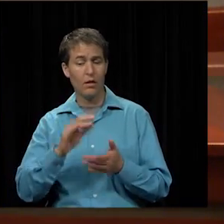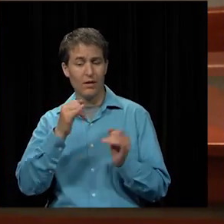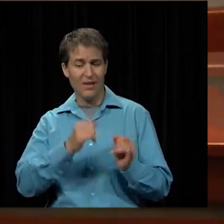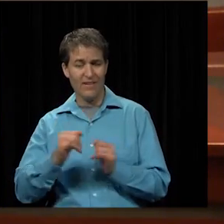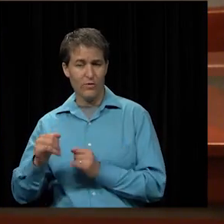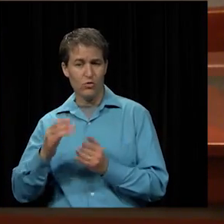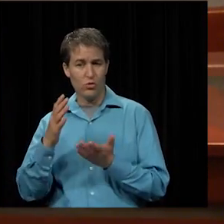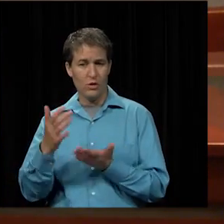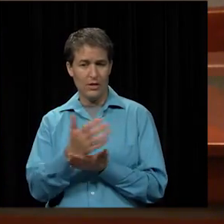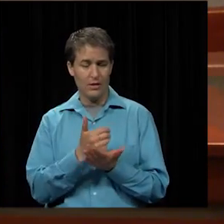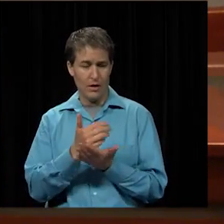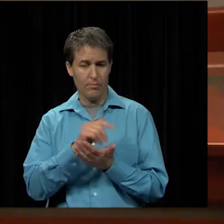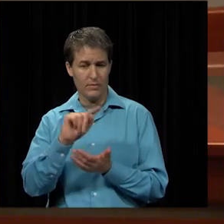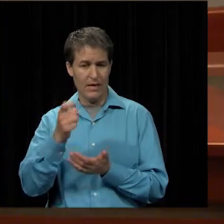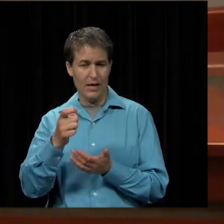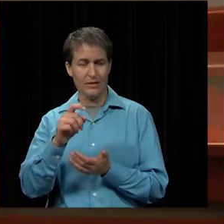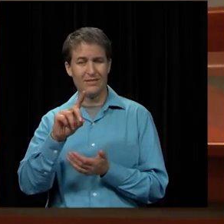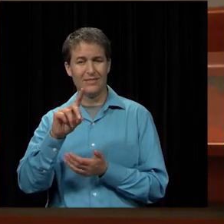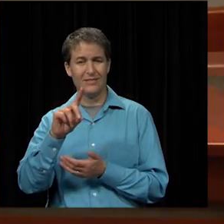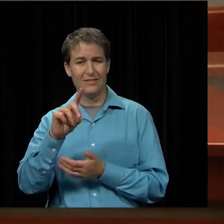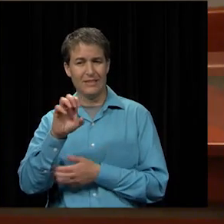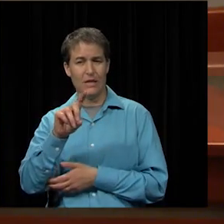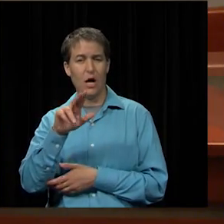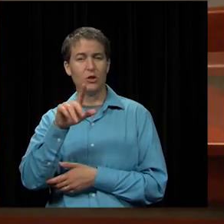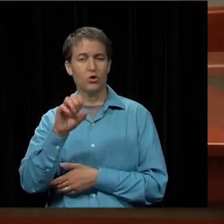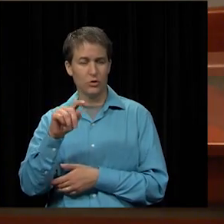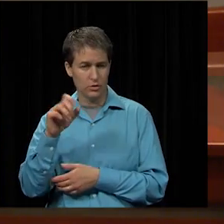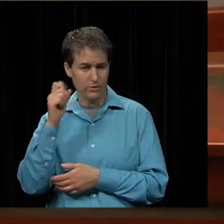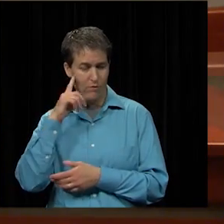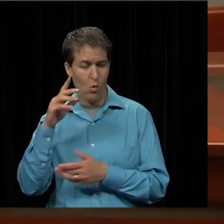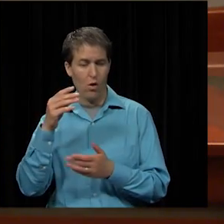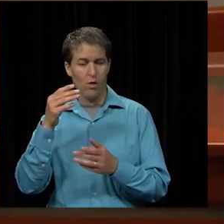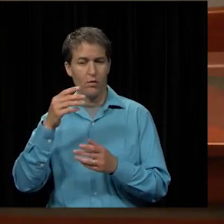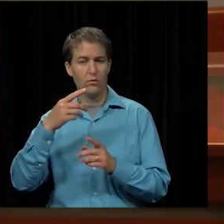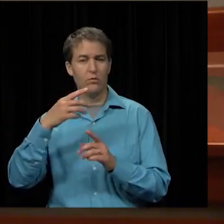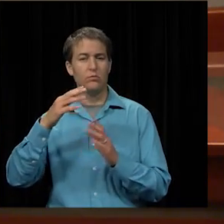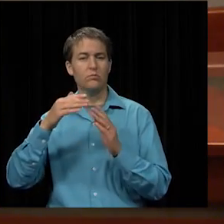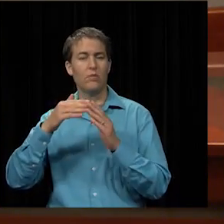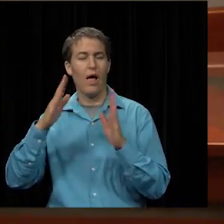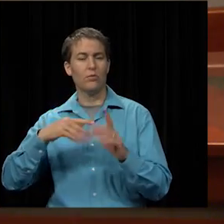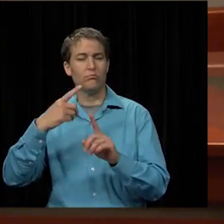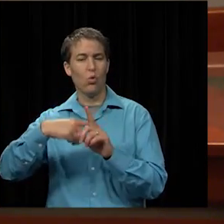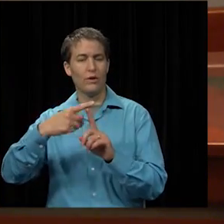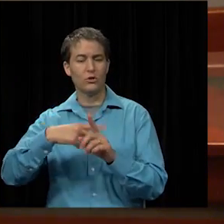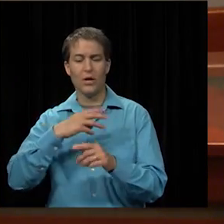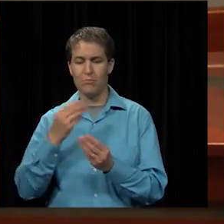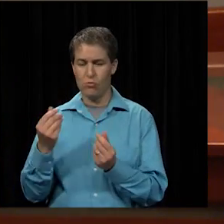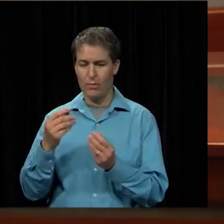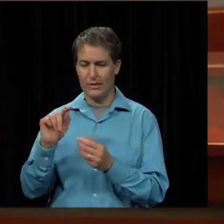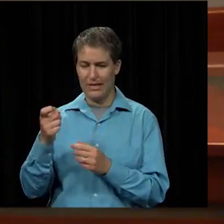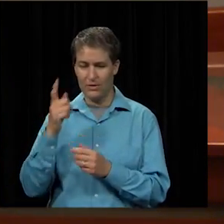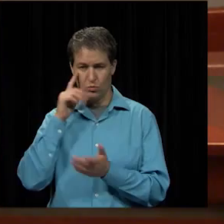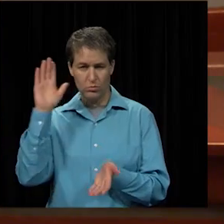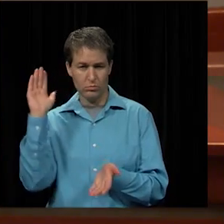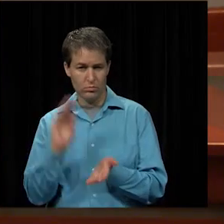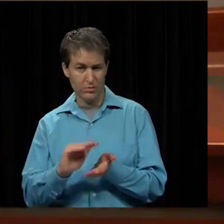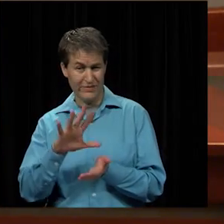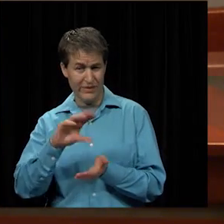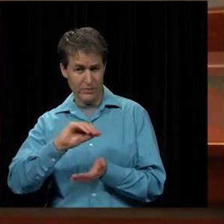income tax deductions for your mortgage and for your property taxes will, it'll be cut to 50 percent.